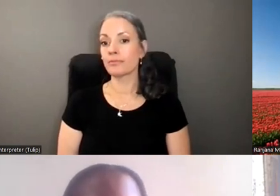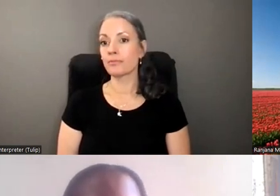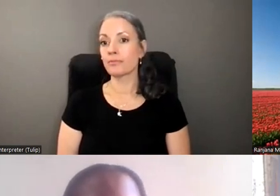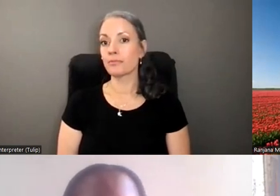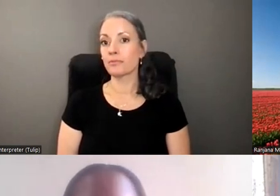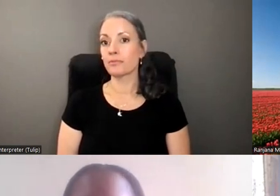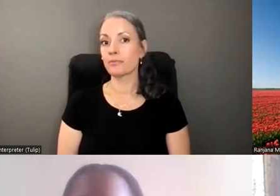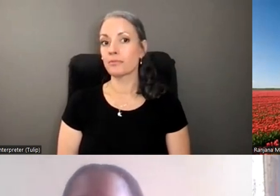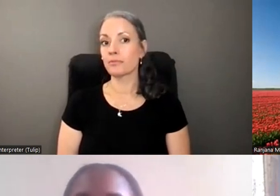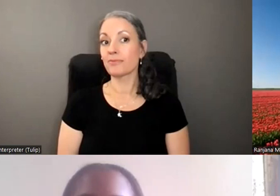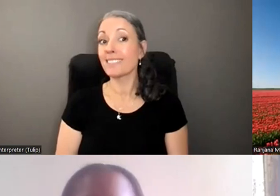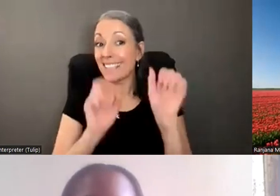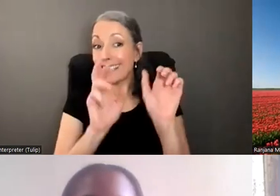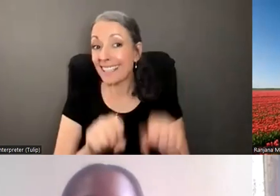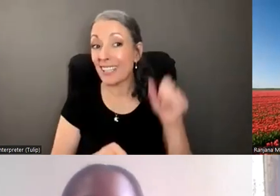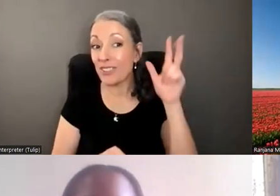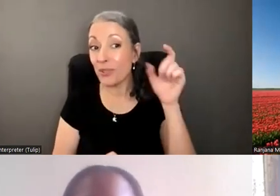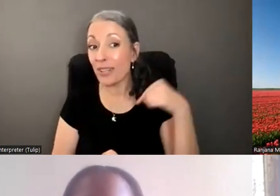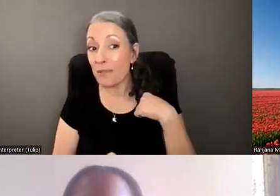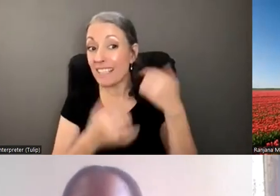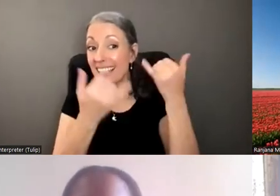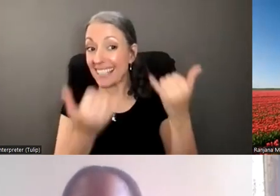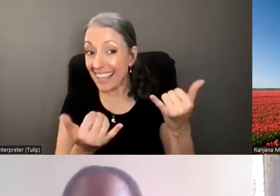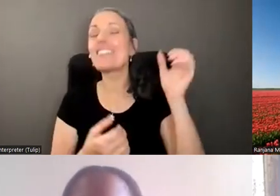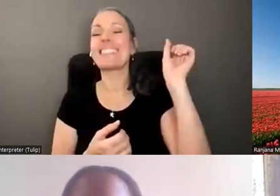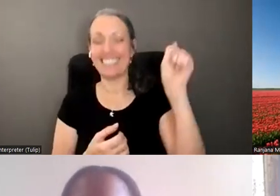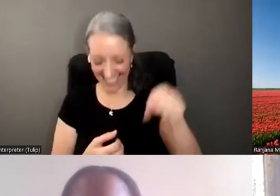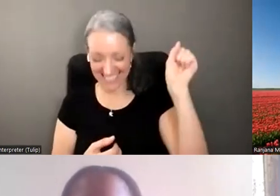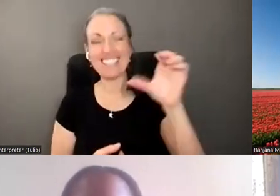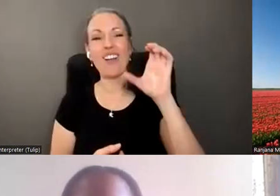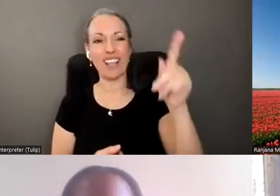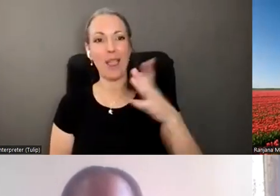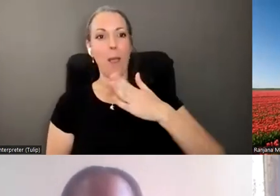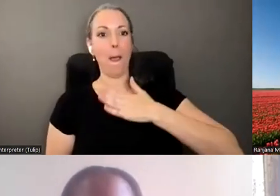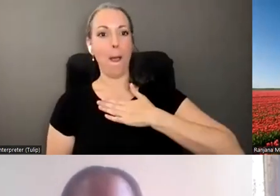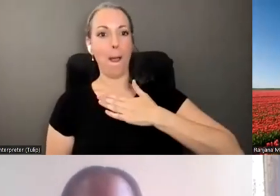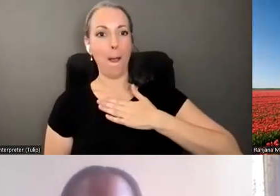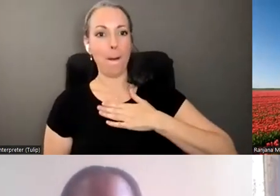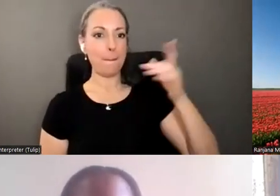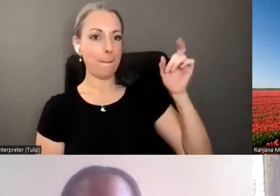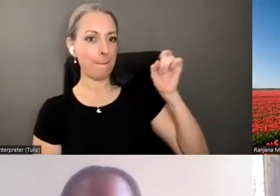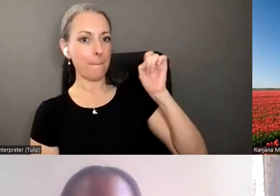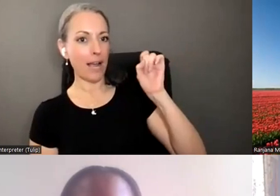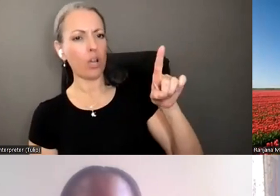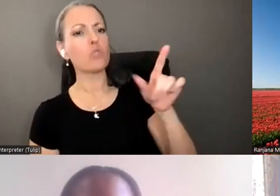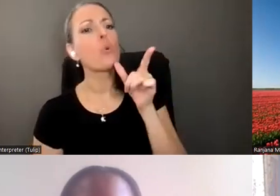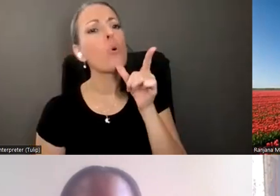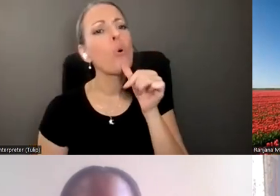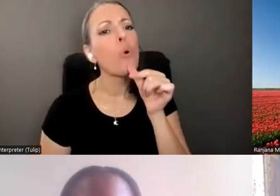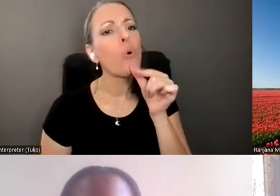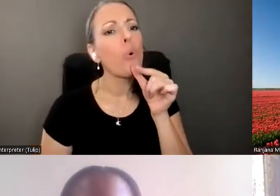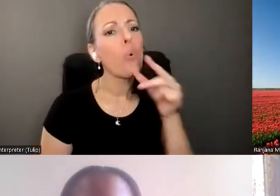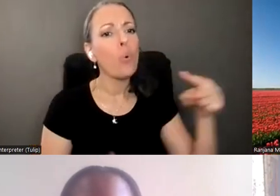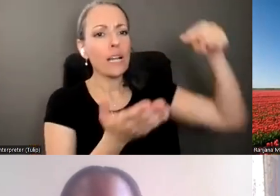Can you hear me now? Yes. Okay. My big question is, who is standing